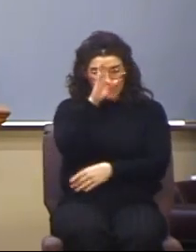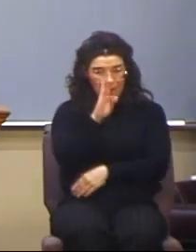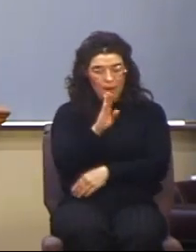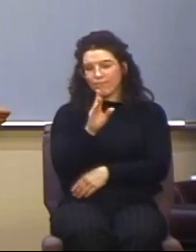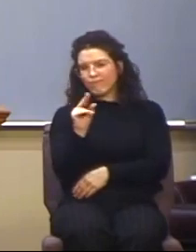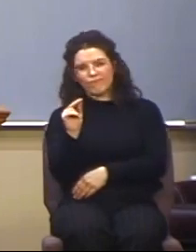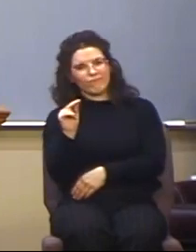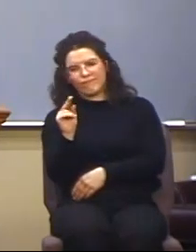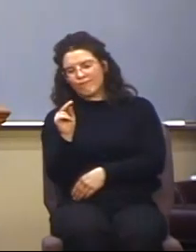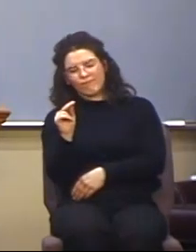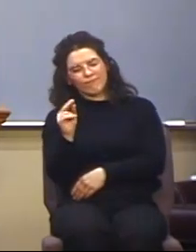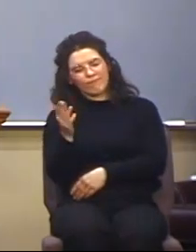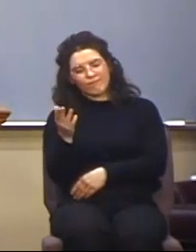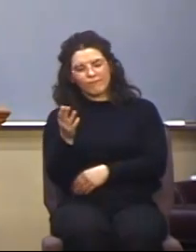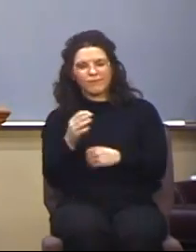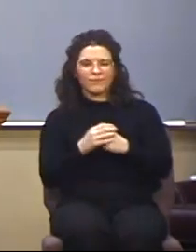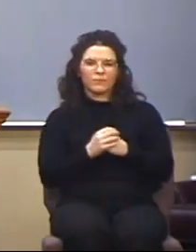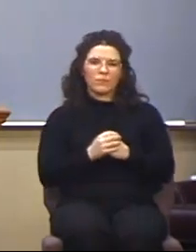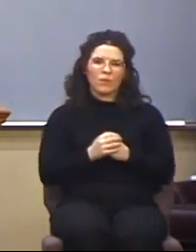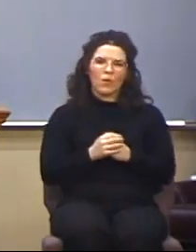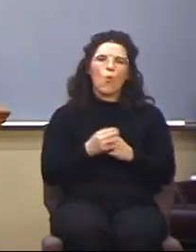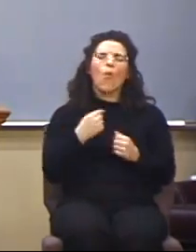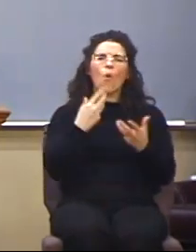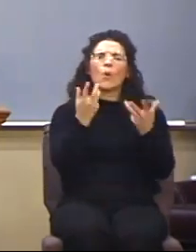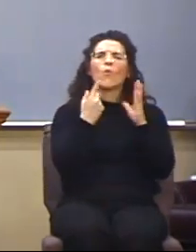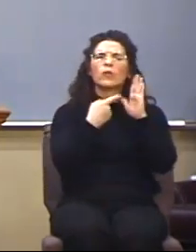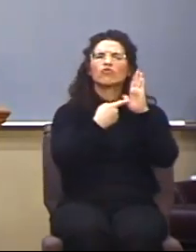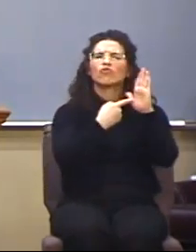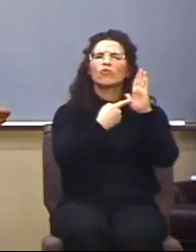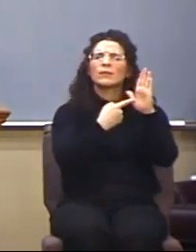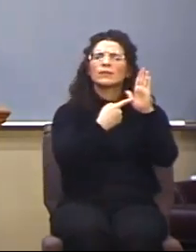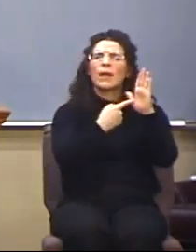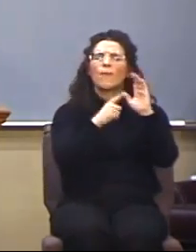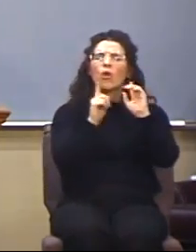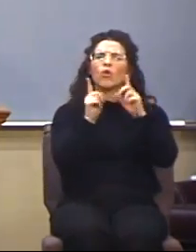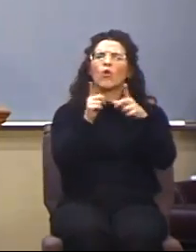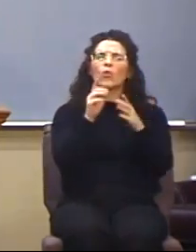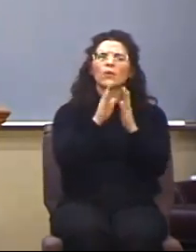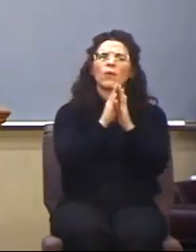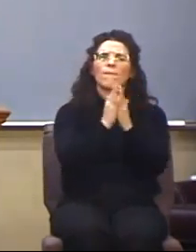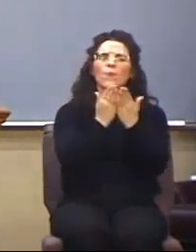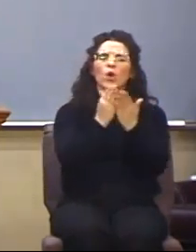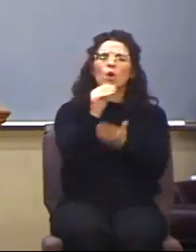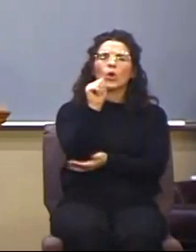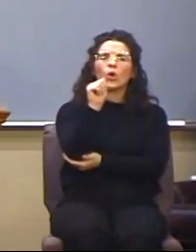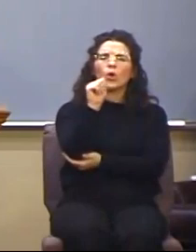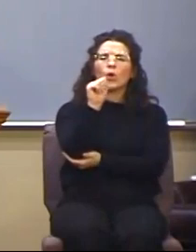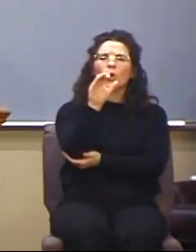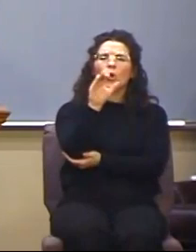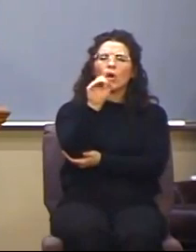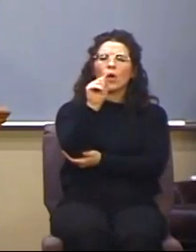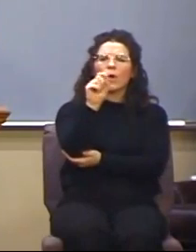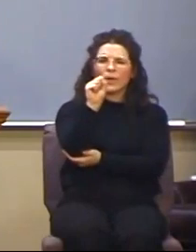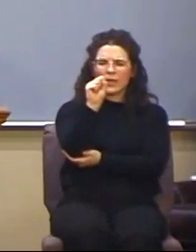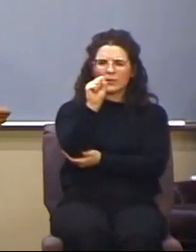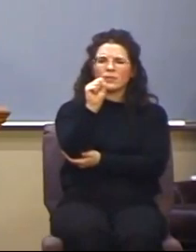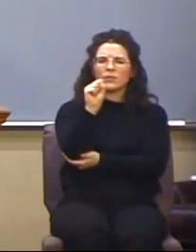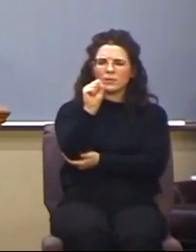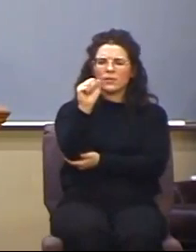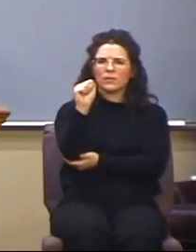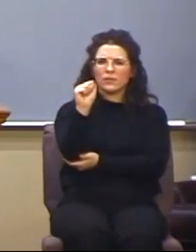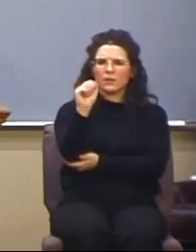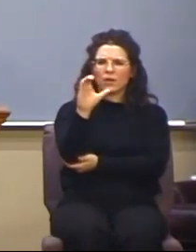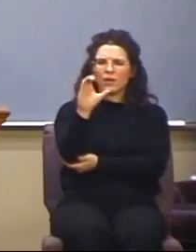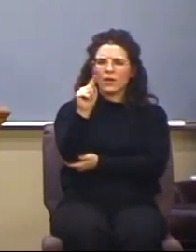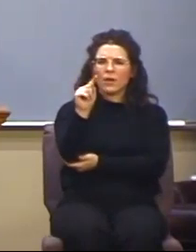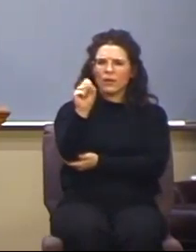So, by the way, I want to show you an example. If you go to the book of Acts, just be aware, in the book of Acts,